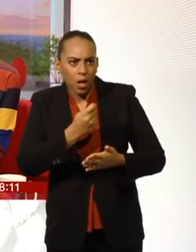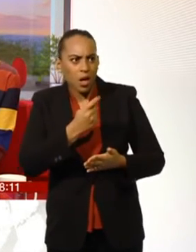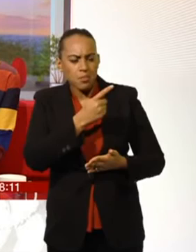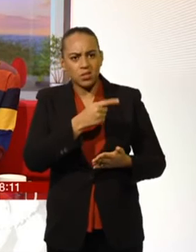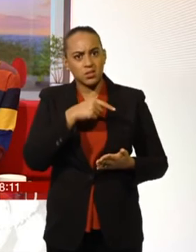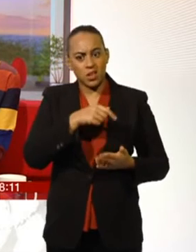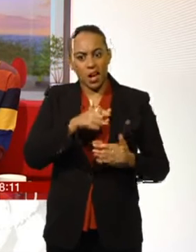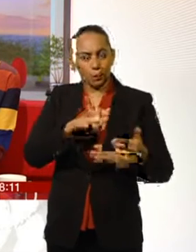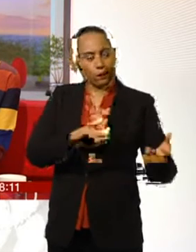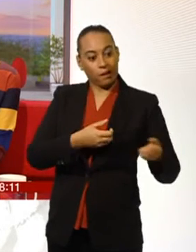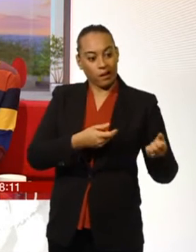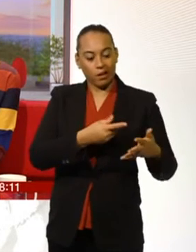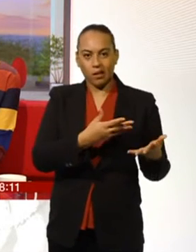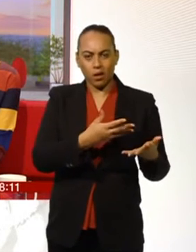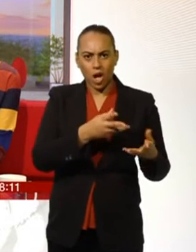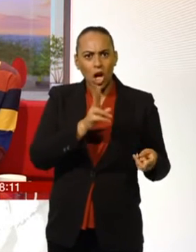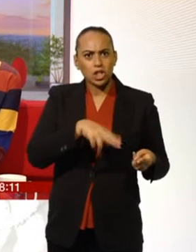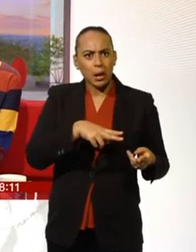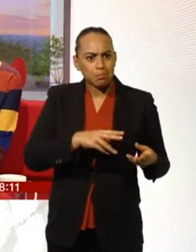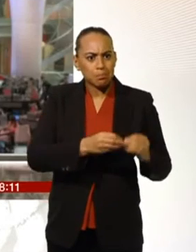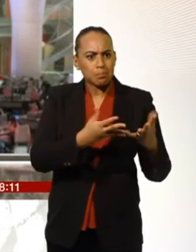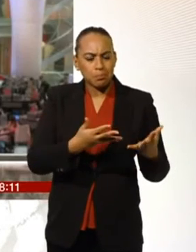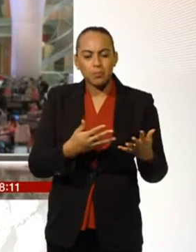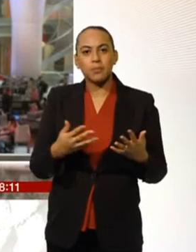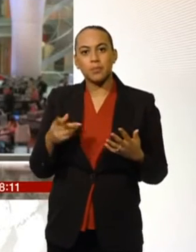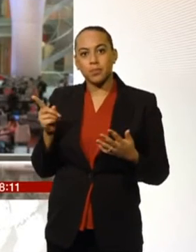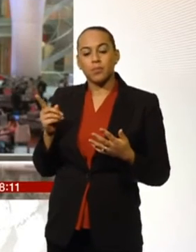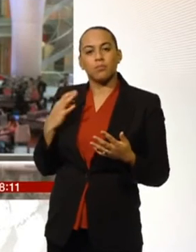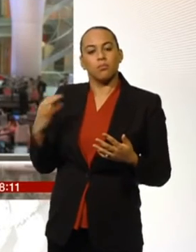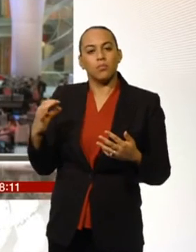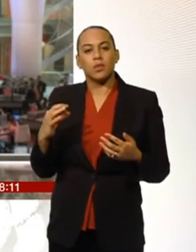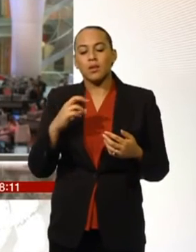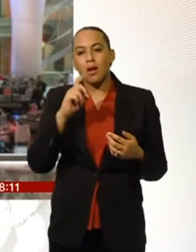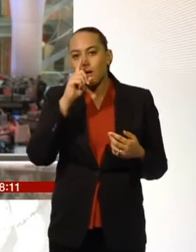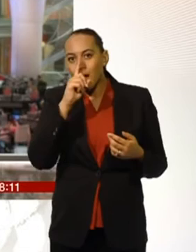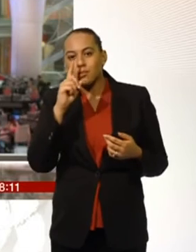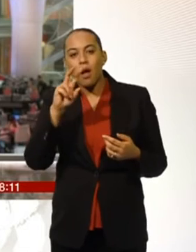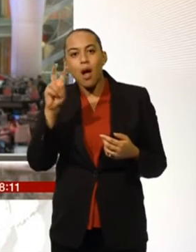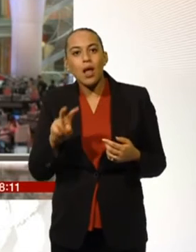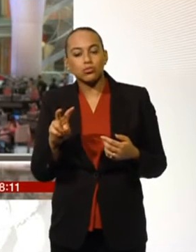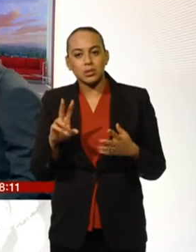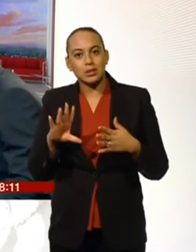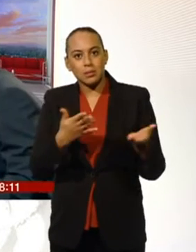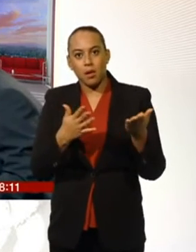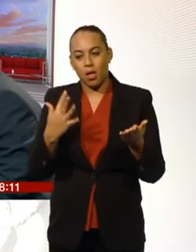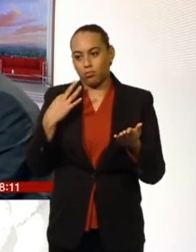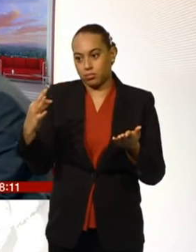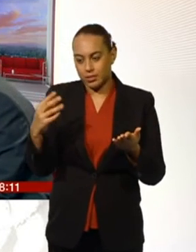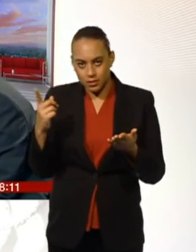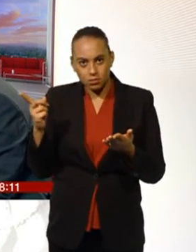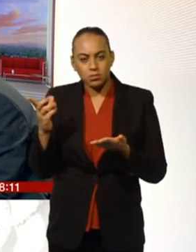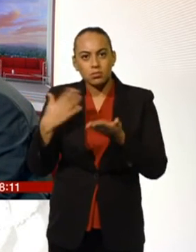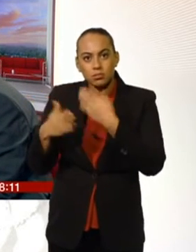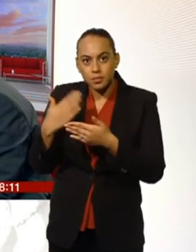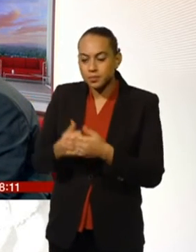aren't falling fast enough. Lawrence Slade is from Energy UK, represents gas and electricity supplies. Thank you very much for your time this